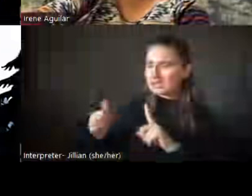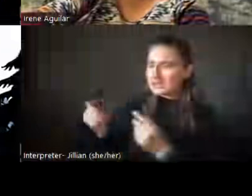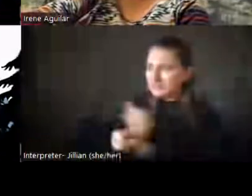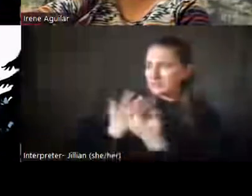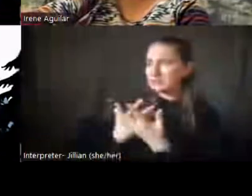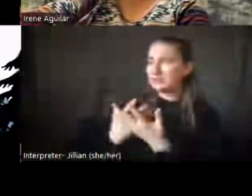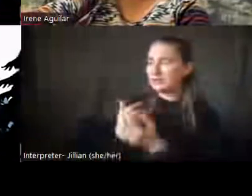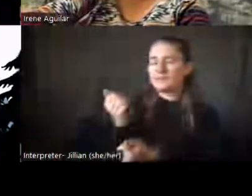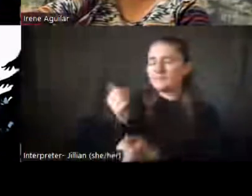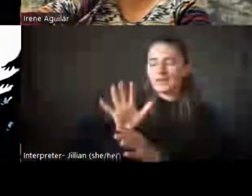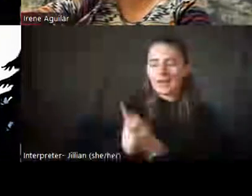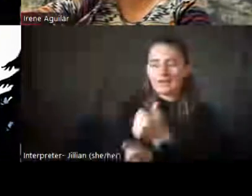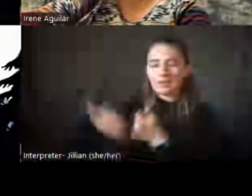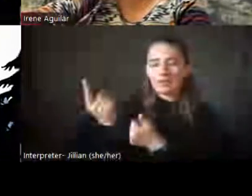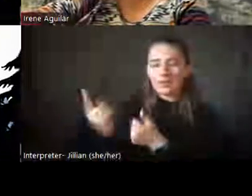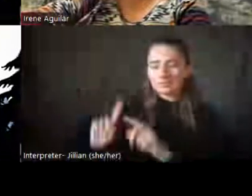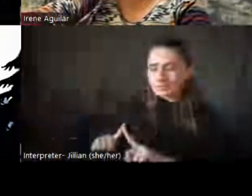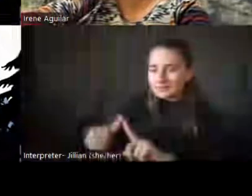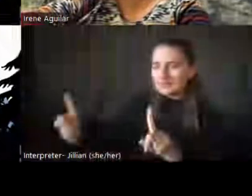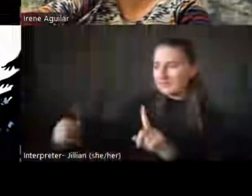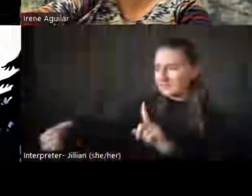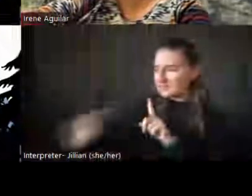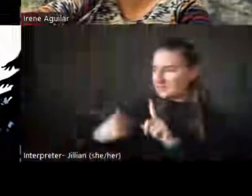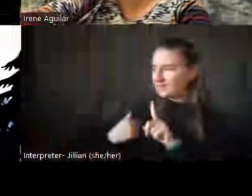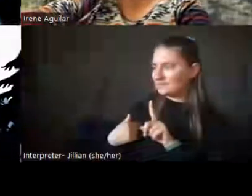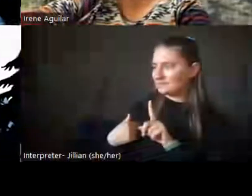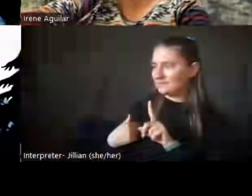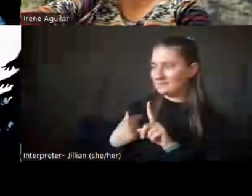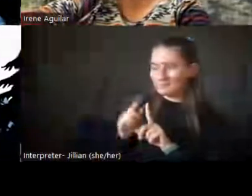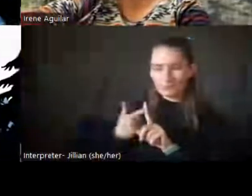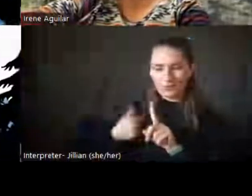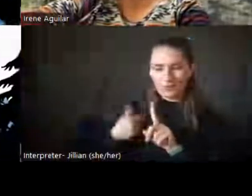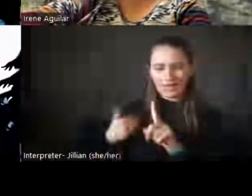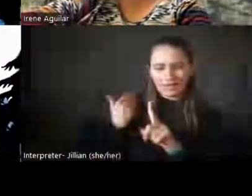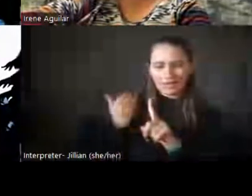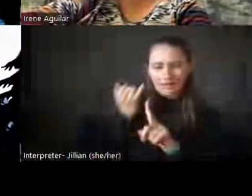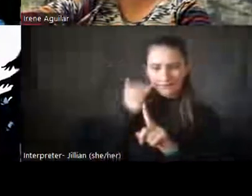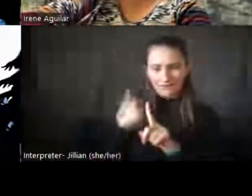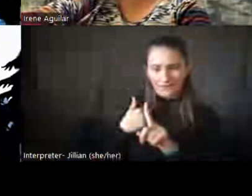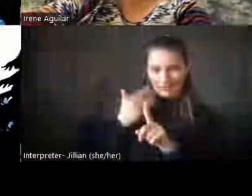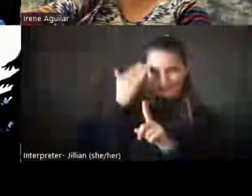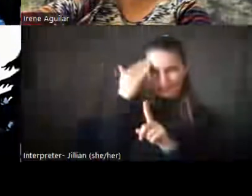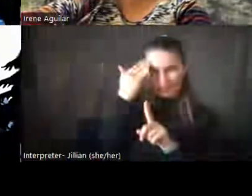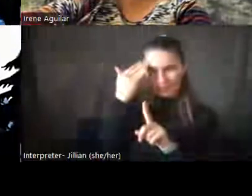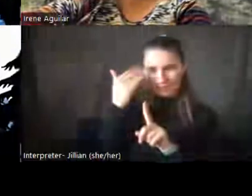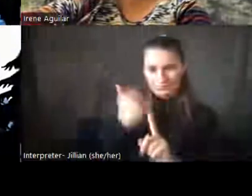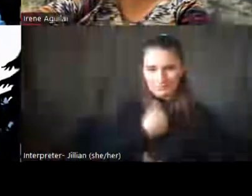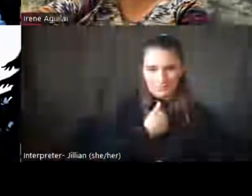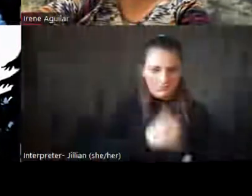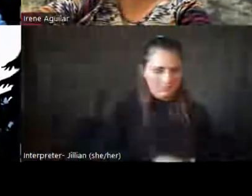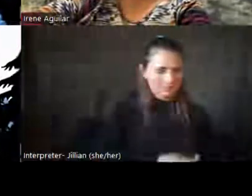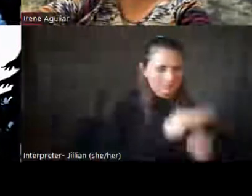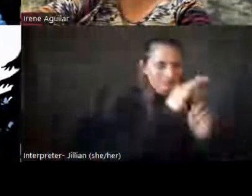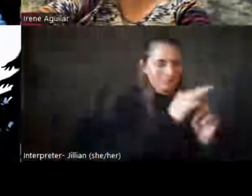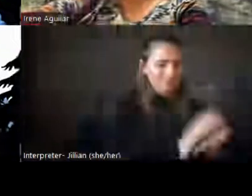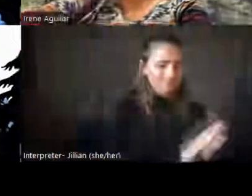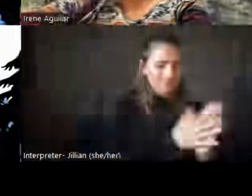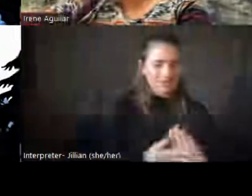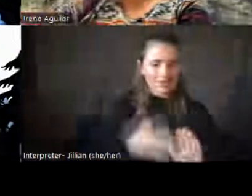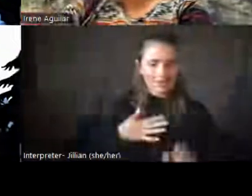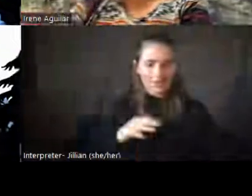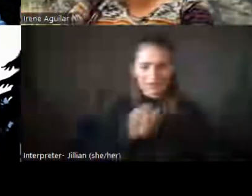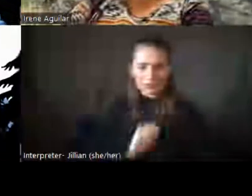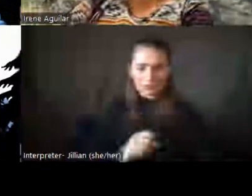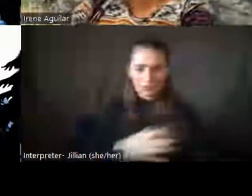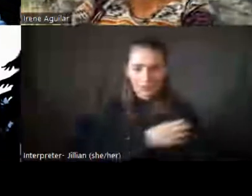when I was younger, I would have, if I would have known that my uniqueness would have been my, my superpower, that I would have